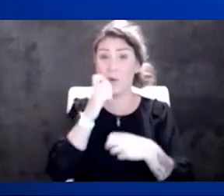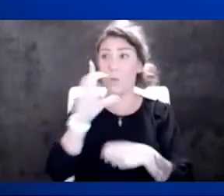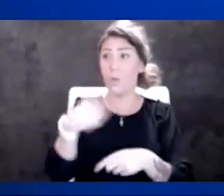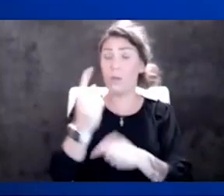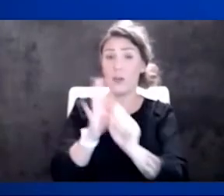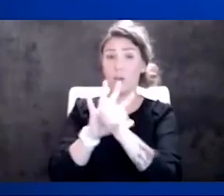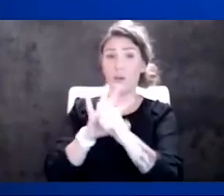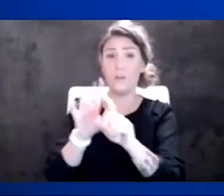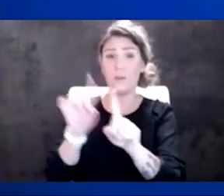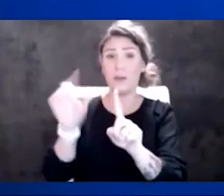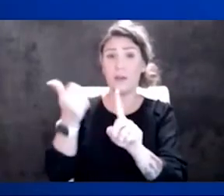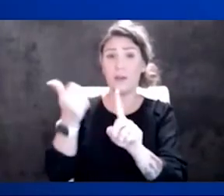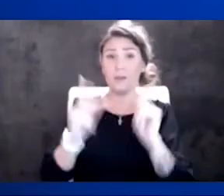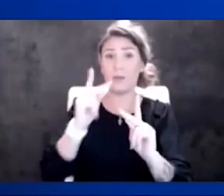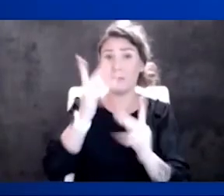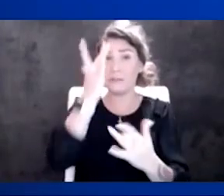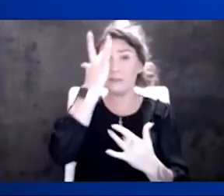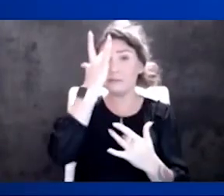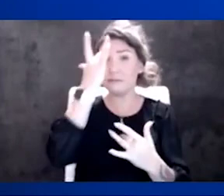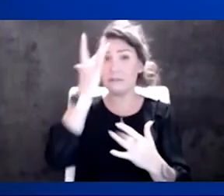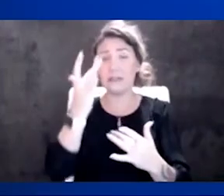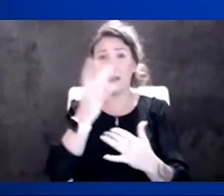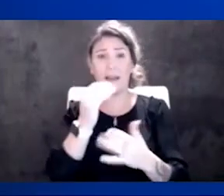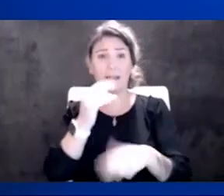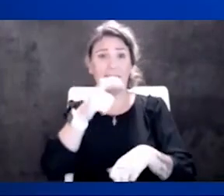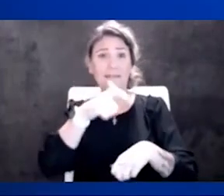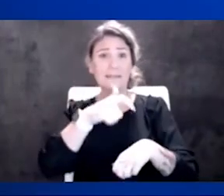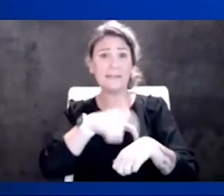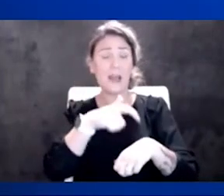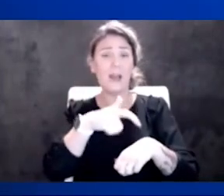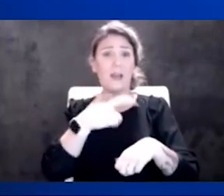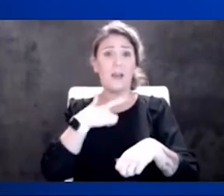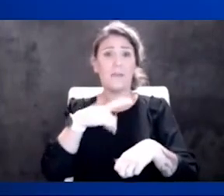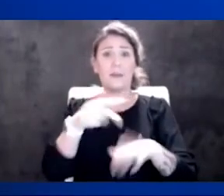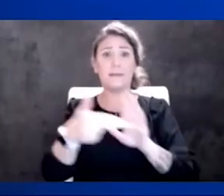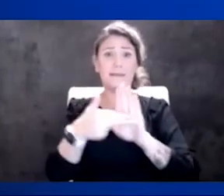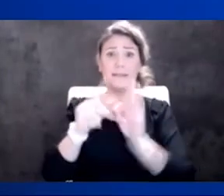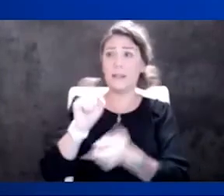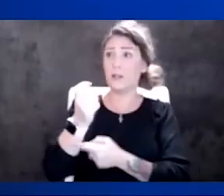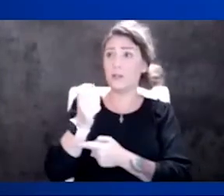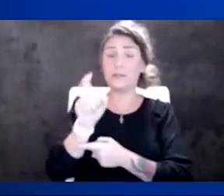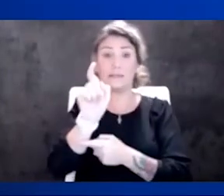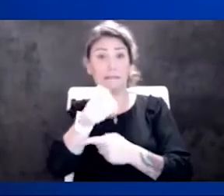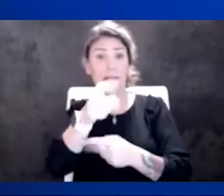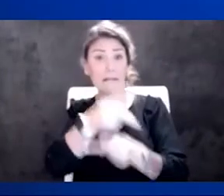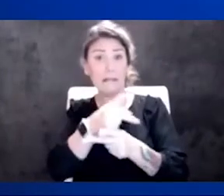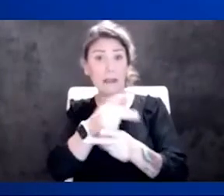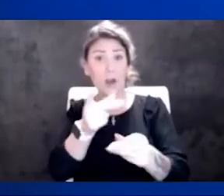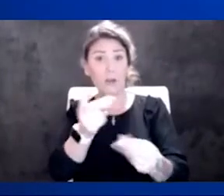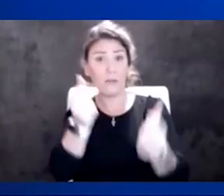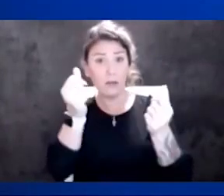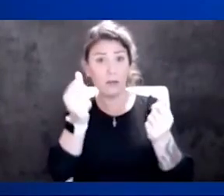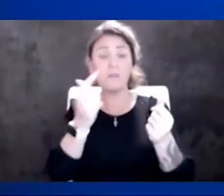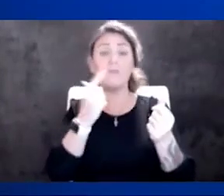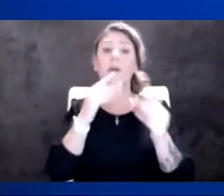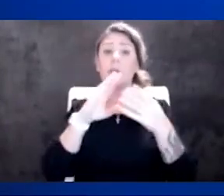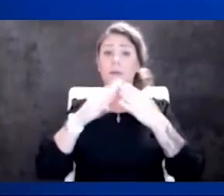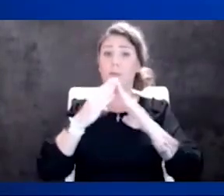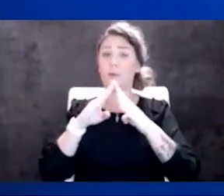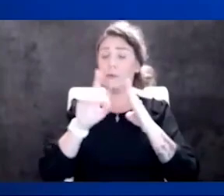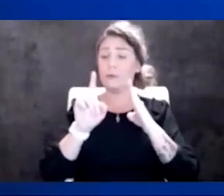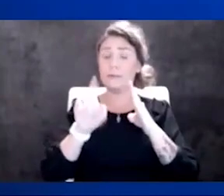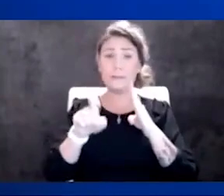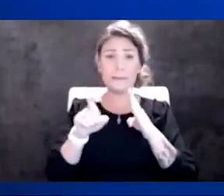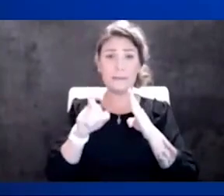other people who are sick and have a time-sensitive diagnosis where they can't get care. I think our communities need to realize where we are,